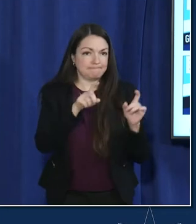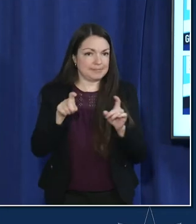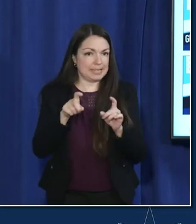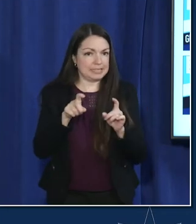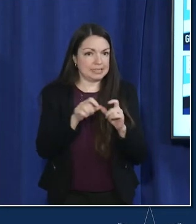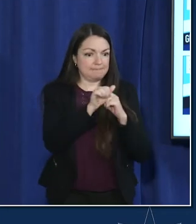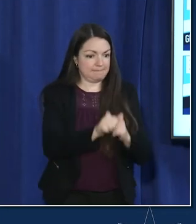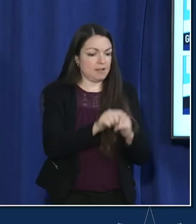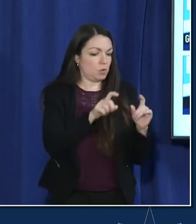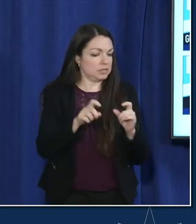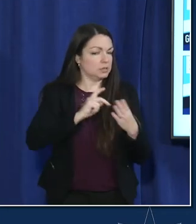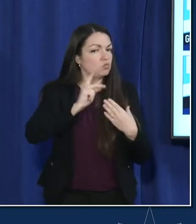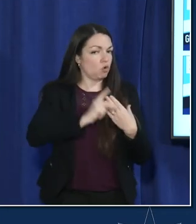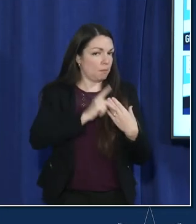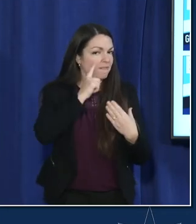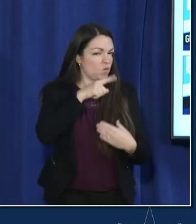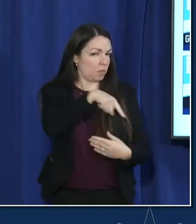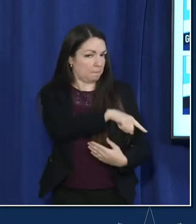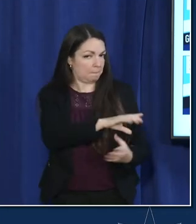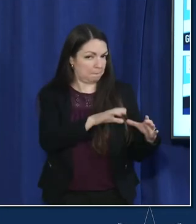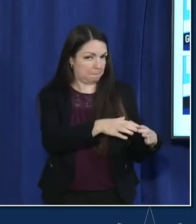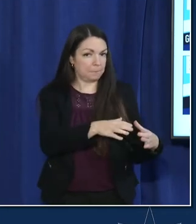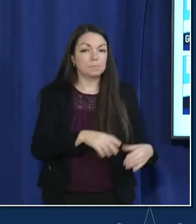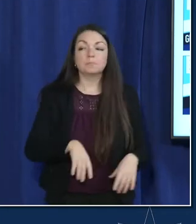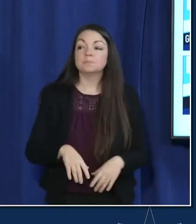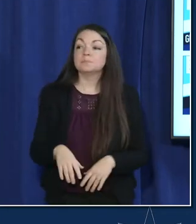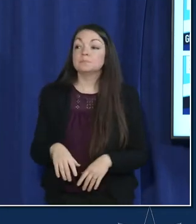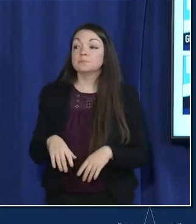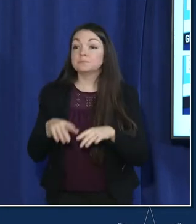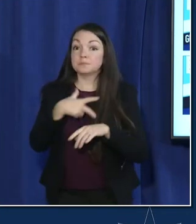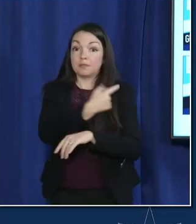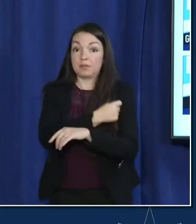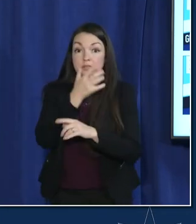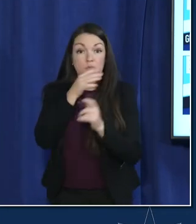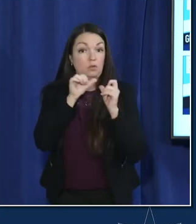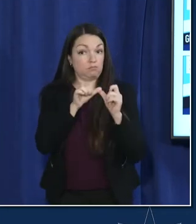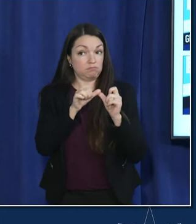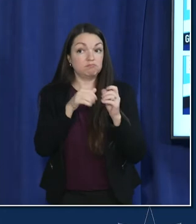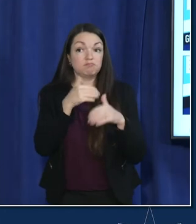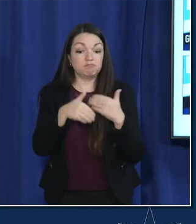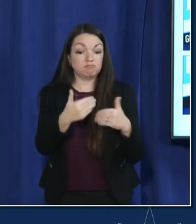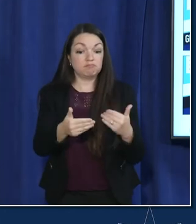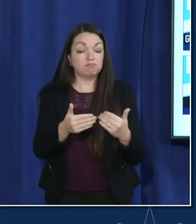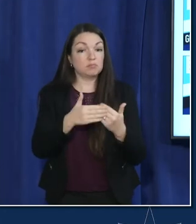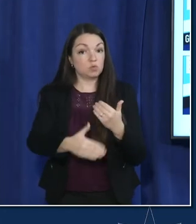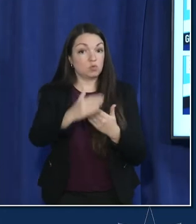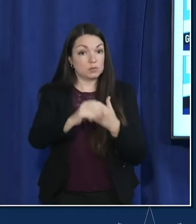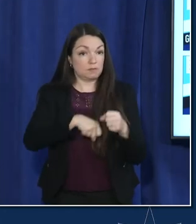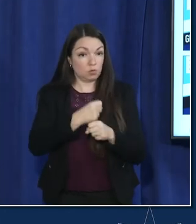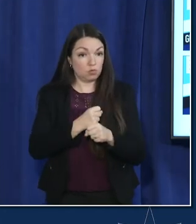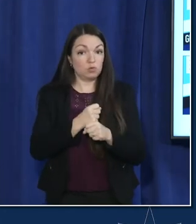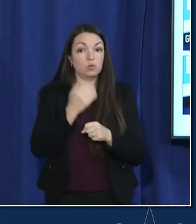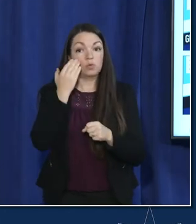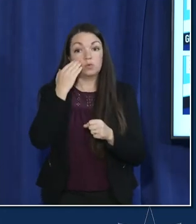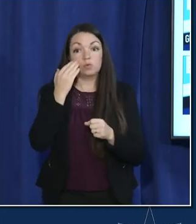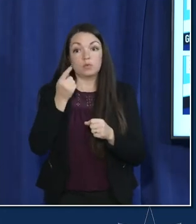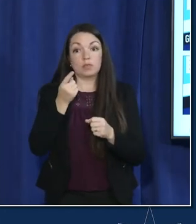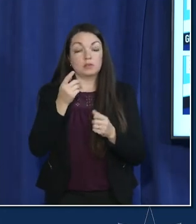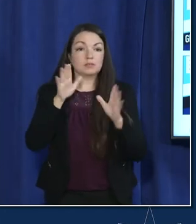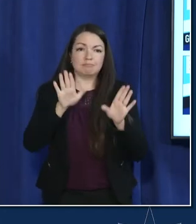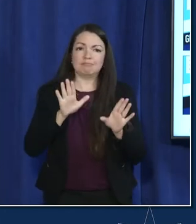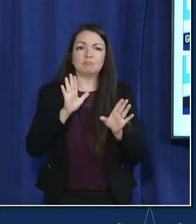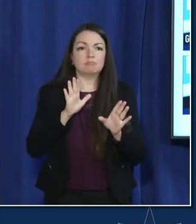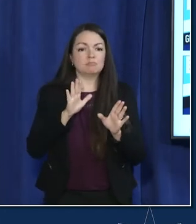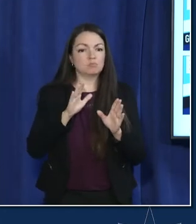protocols so vaccine is something we're going to continue moving through through the rest of the year this is this great marketing campaign these are our students